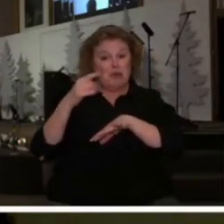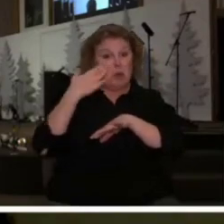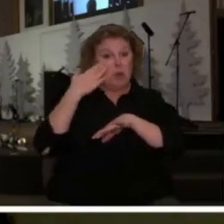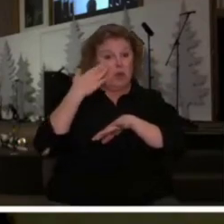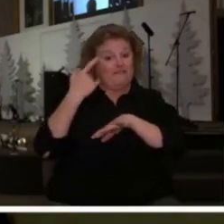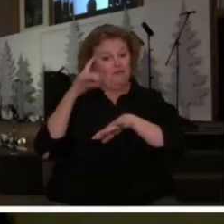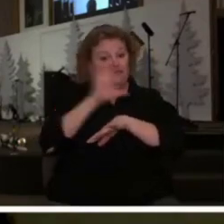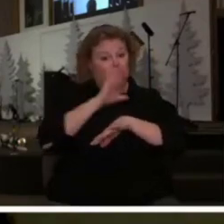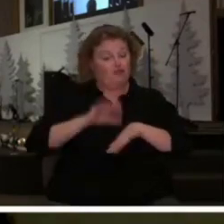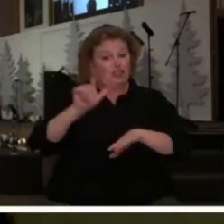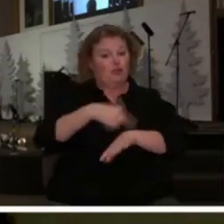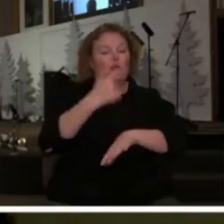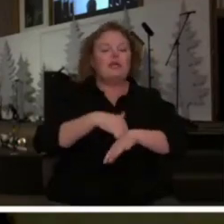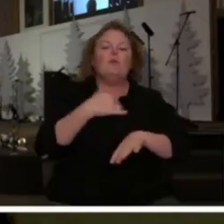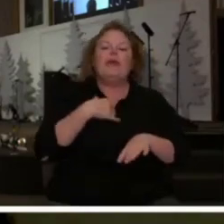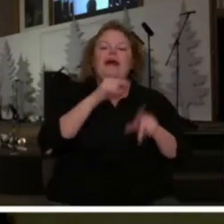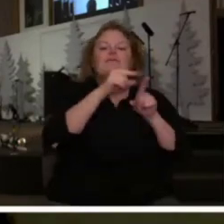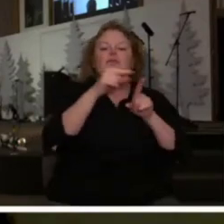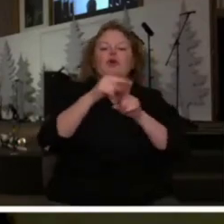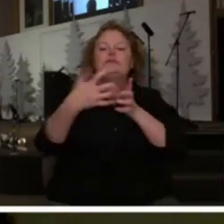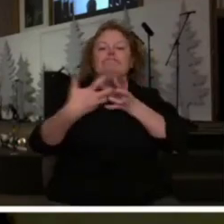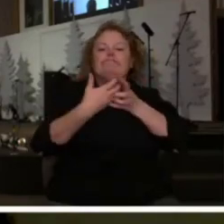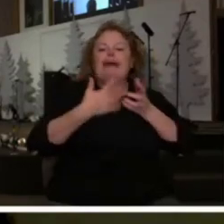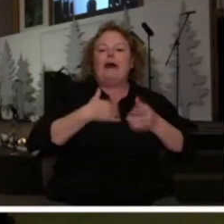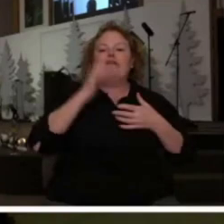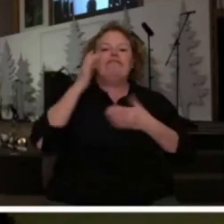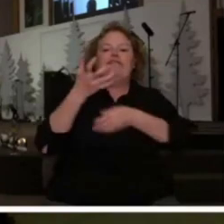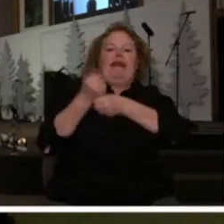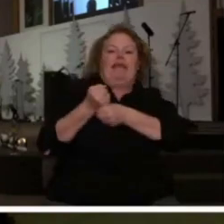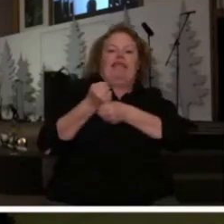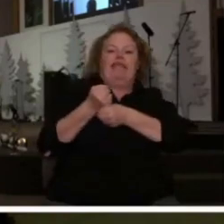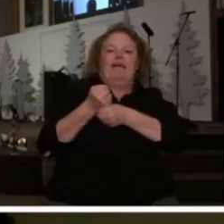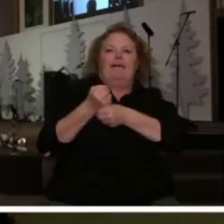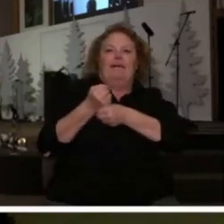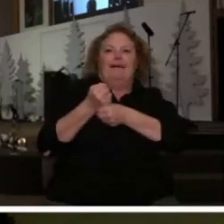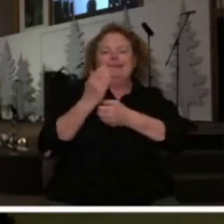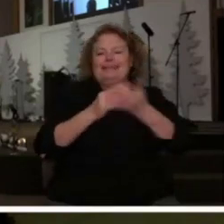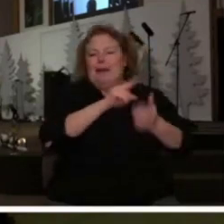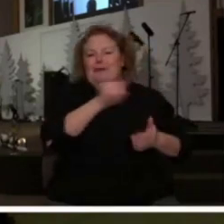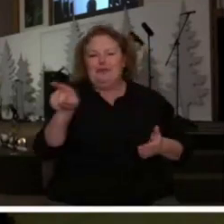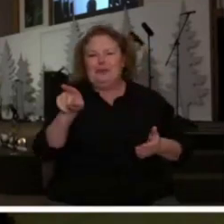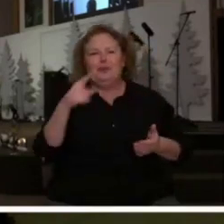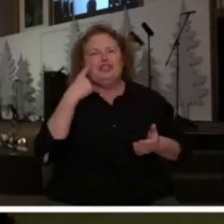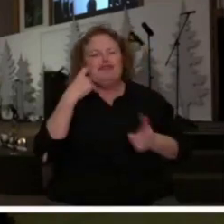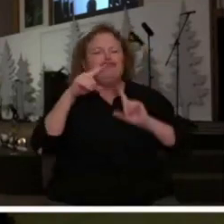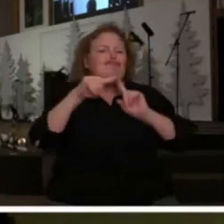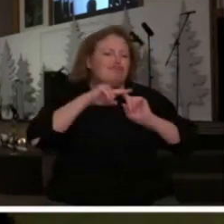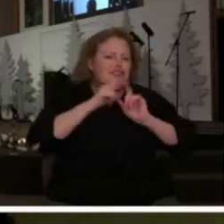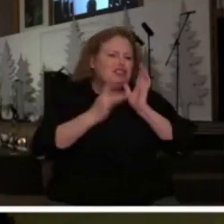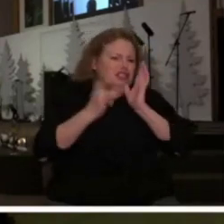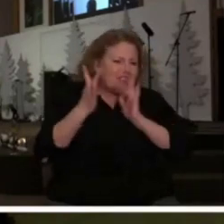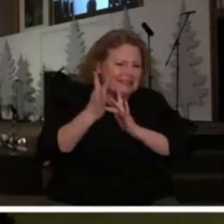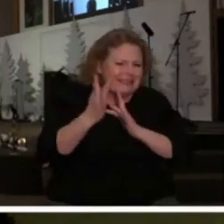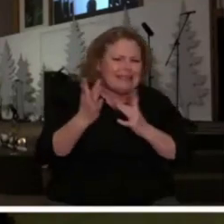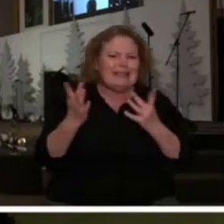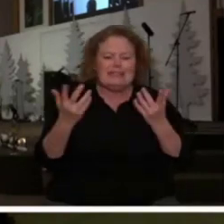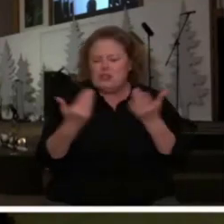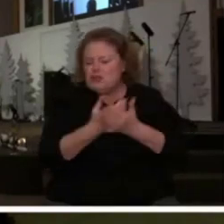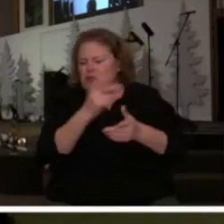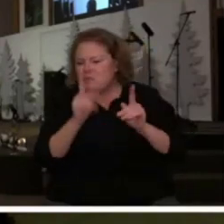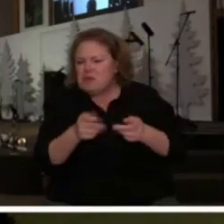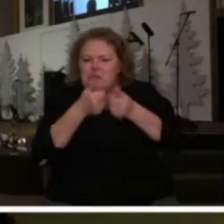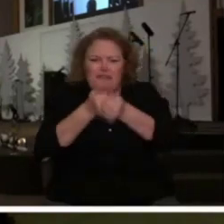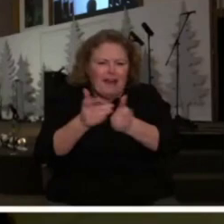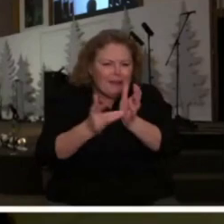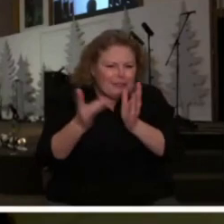have terms that we use, and I recognize we've had so many new people becoming Christians and followers of Christ and new people that are